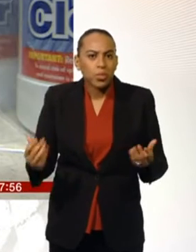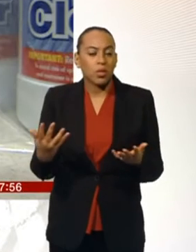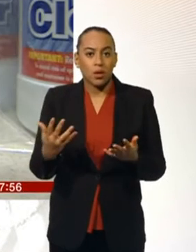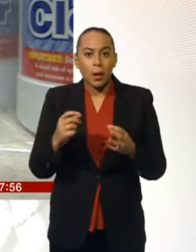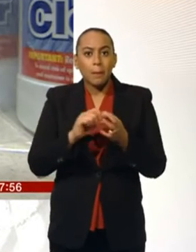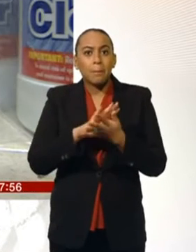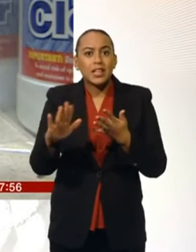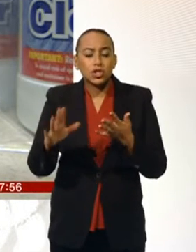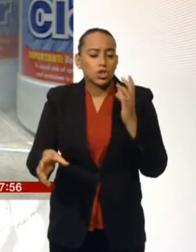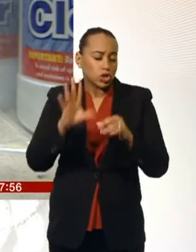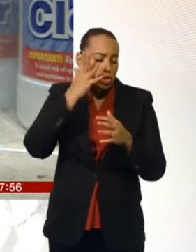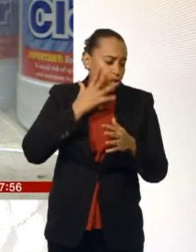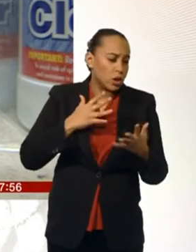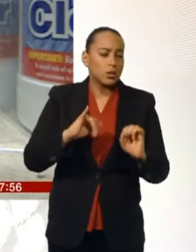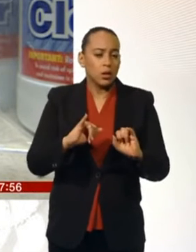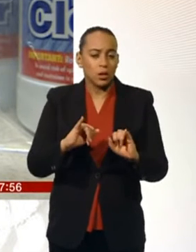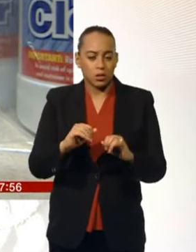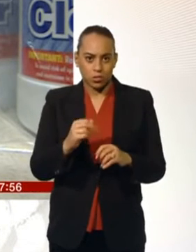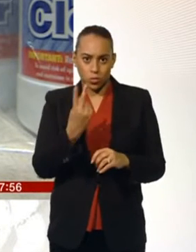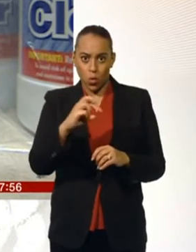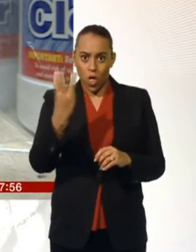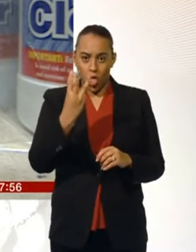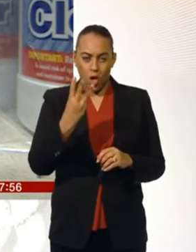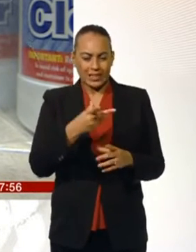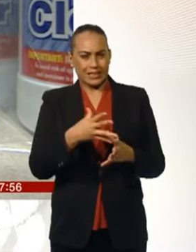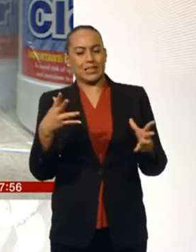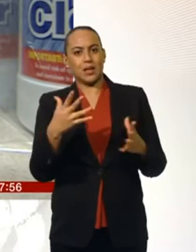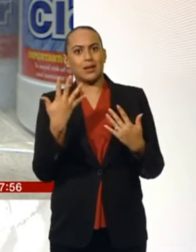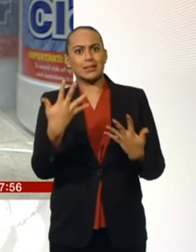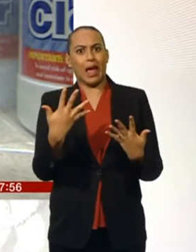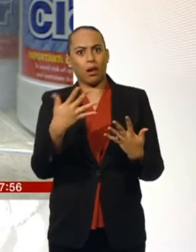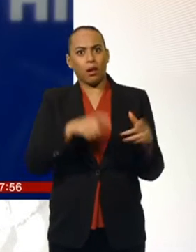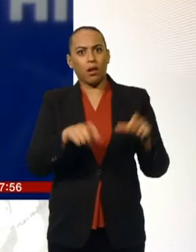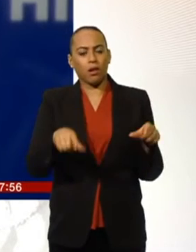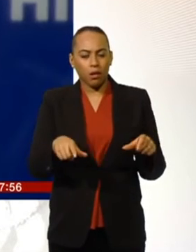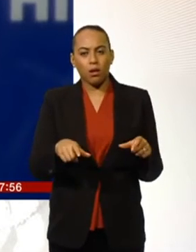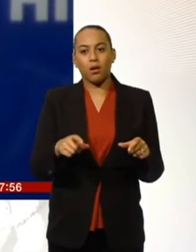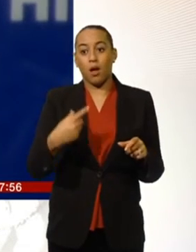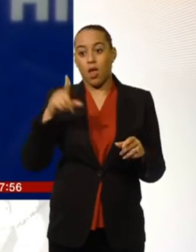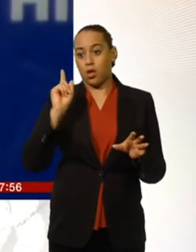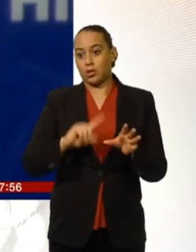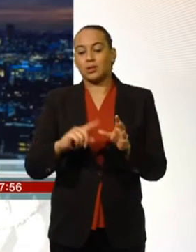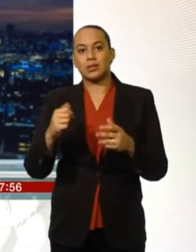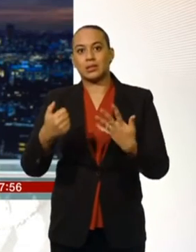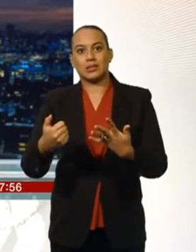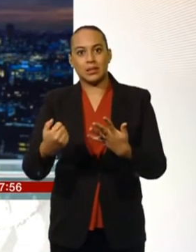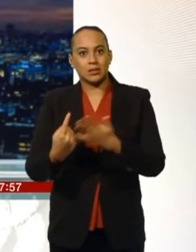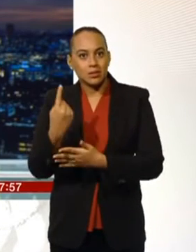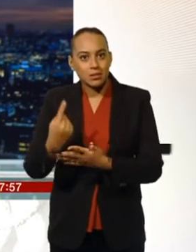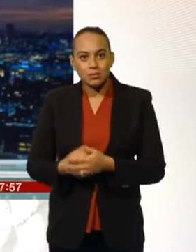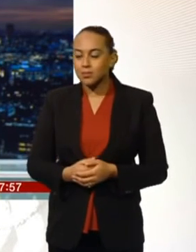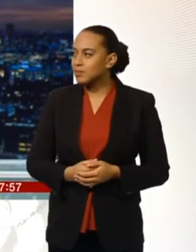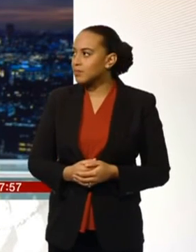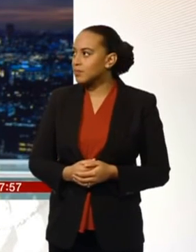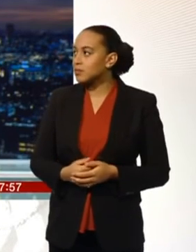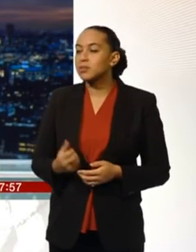capital. 2013 saw the most victims with 10 cases recorded. There were six incidents last year. A rail